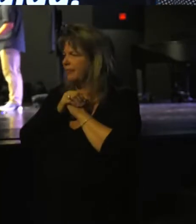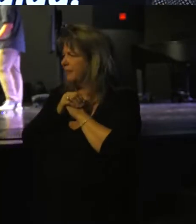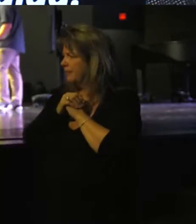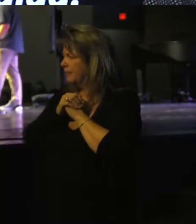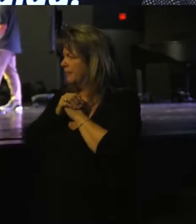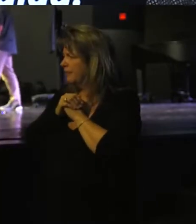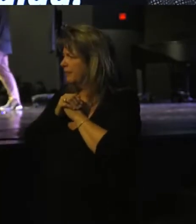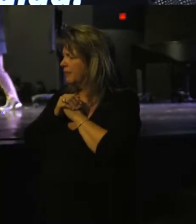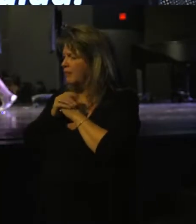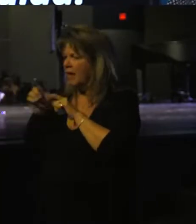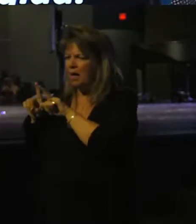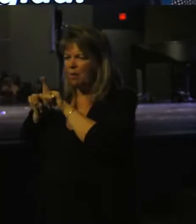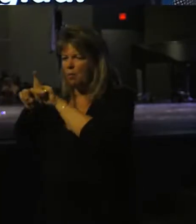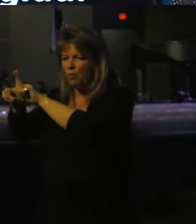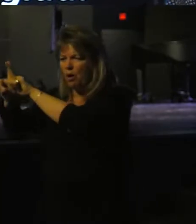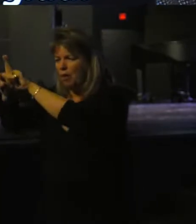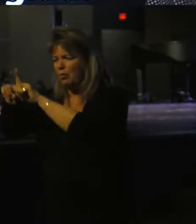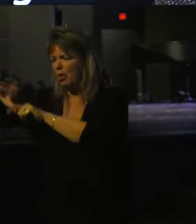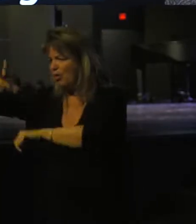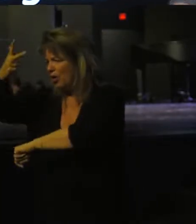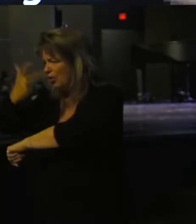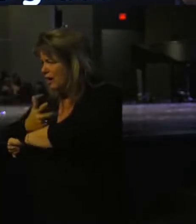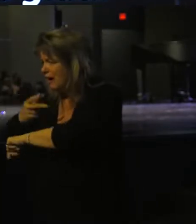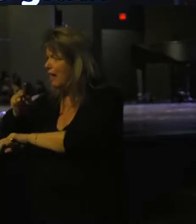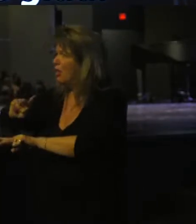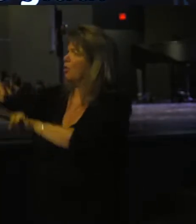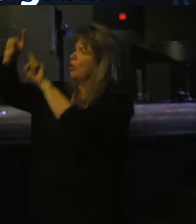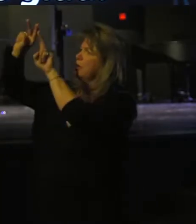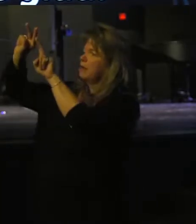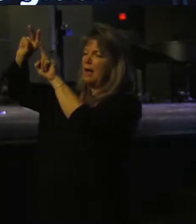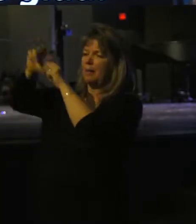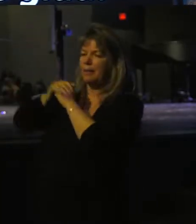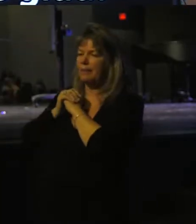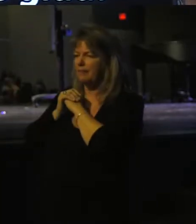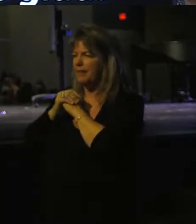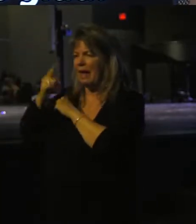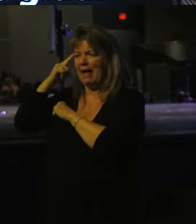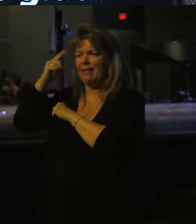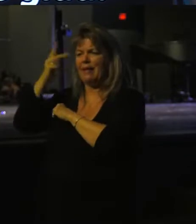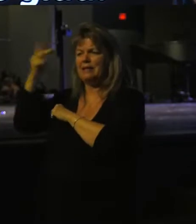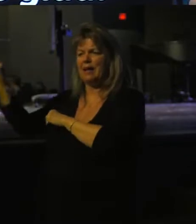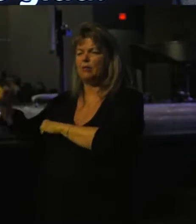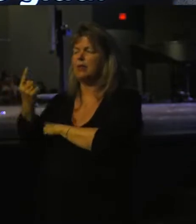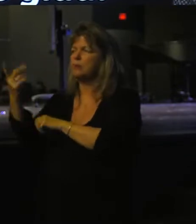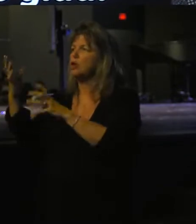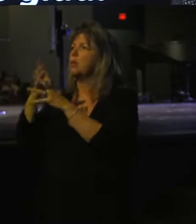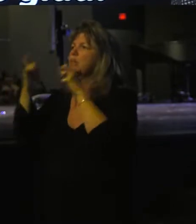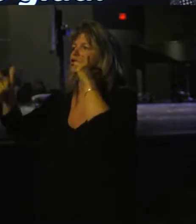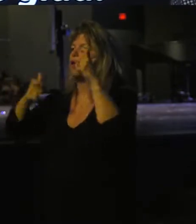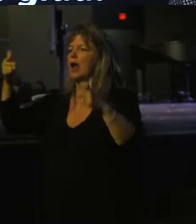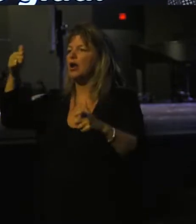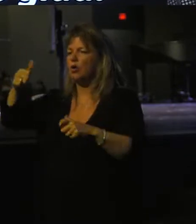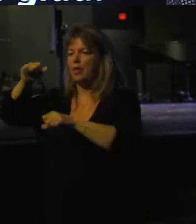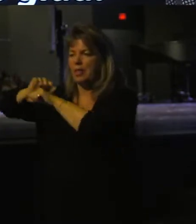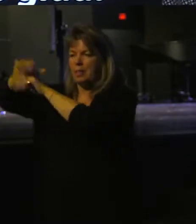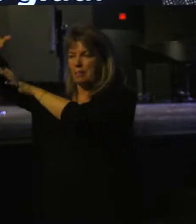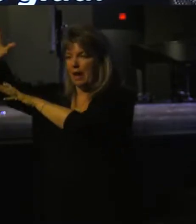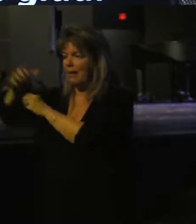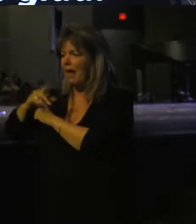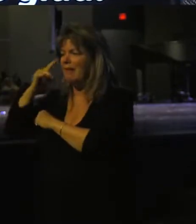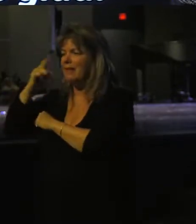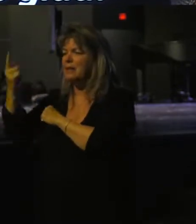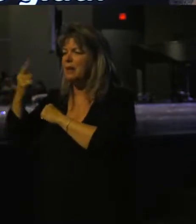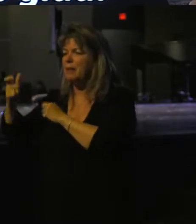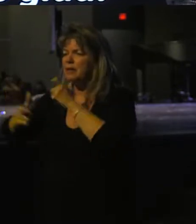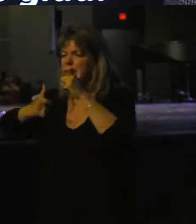I'm walking up here and you imagine on the third day he looks up and I think he saw something so much greater than just a mountain. I